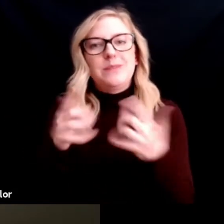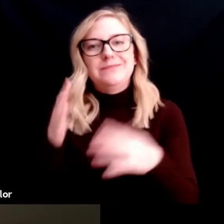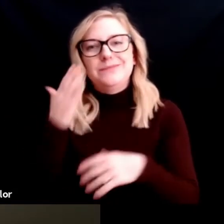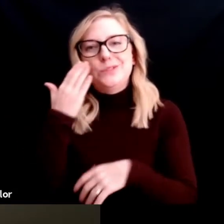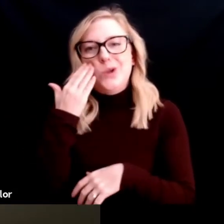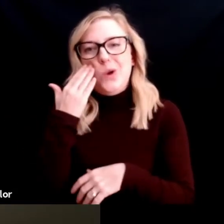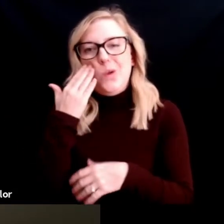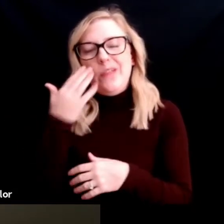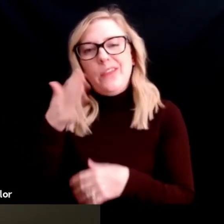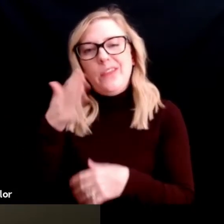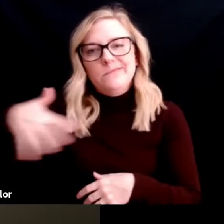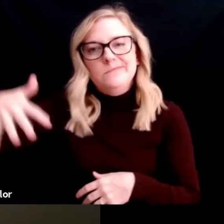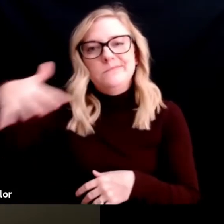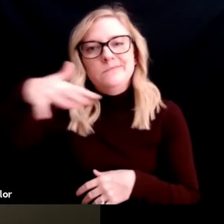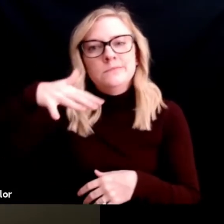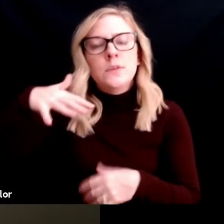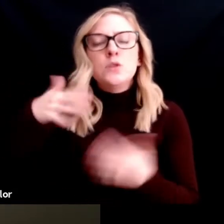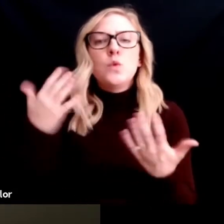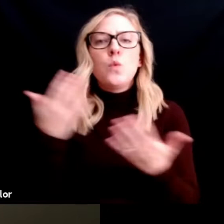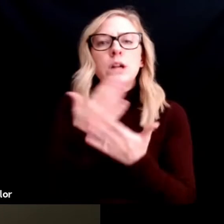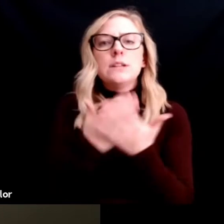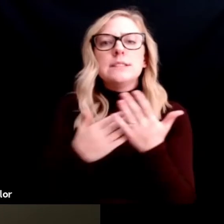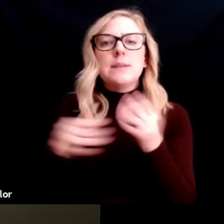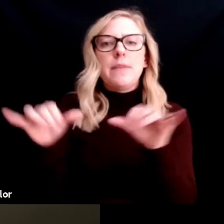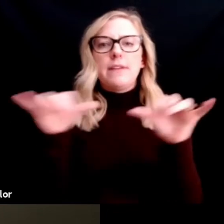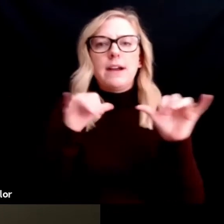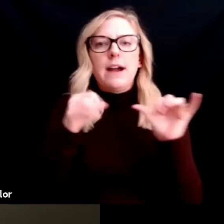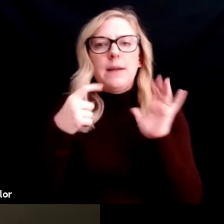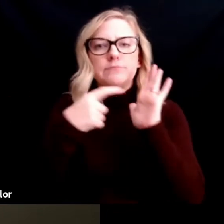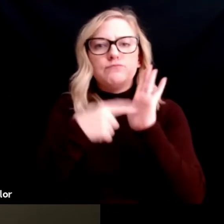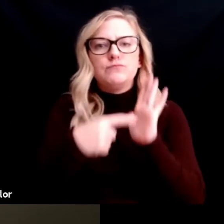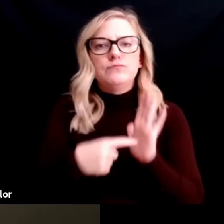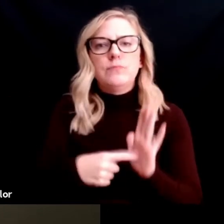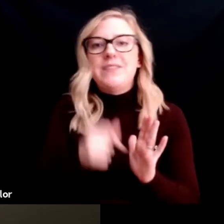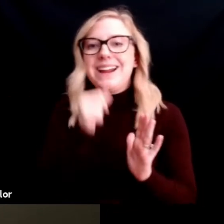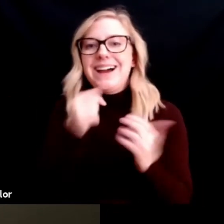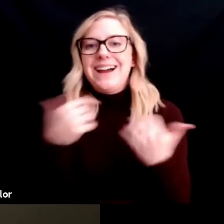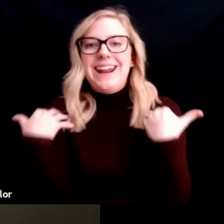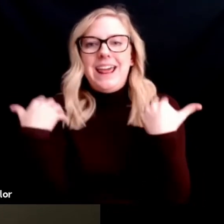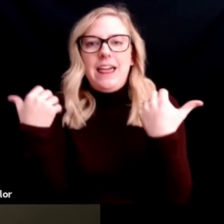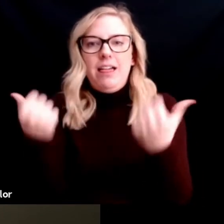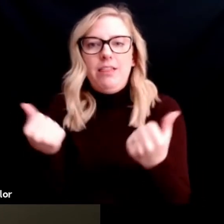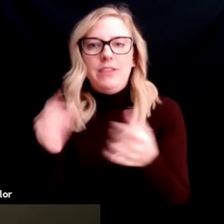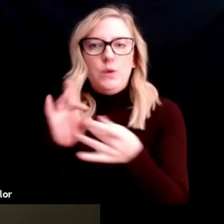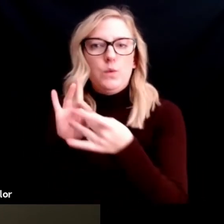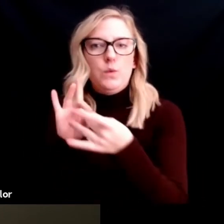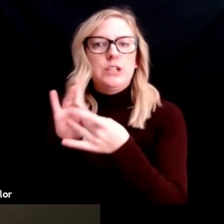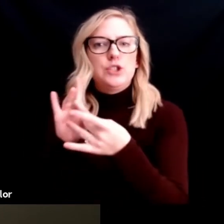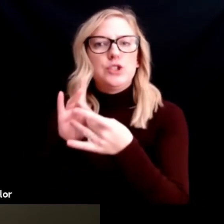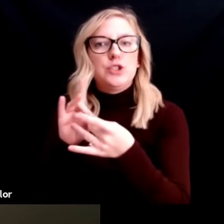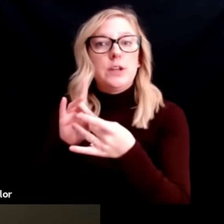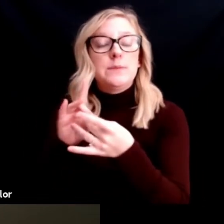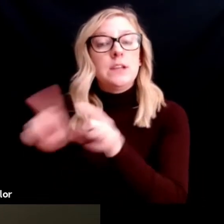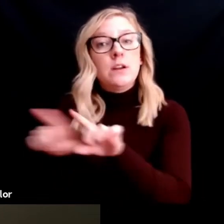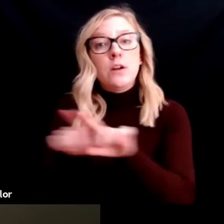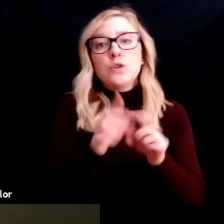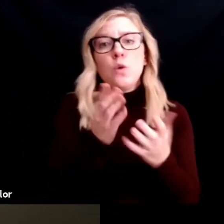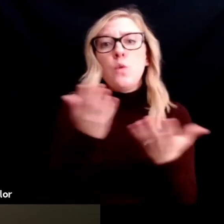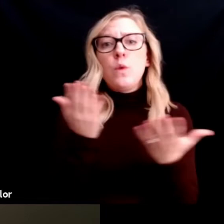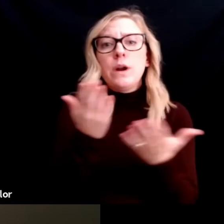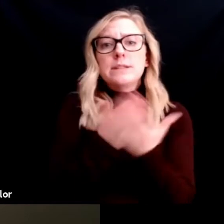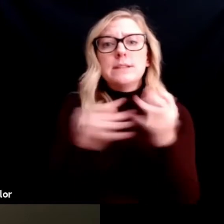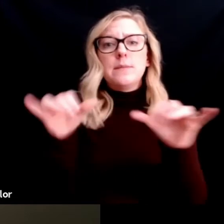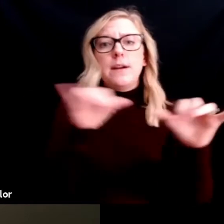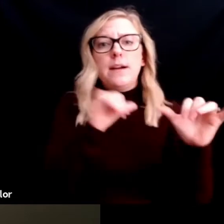some of the common signs of an unhealthy relationship? And for that matter, what are common signs of a healthy relationship?